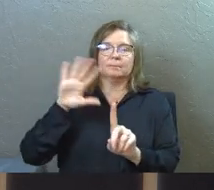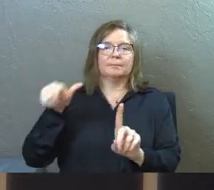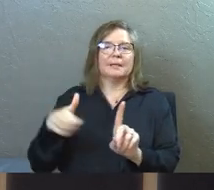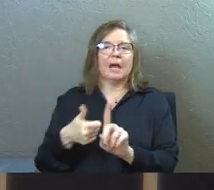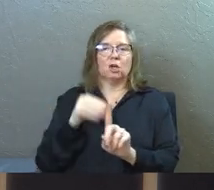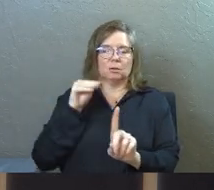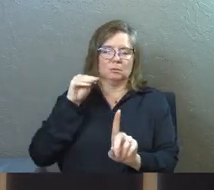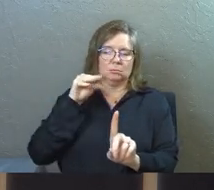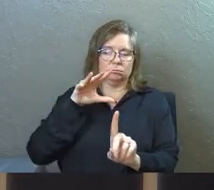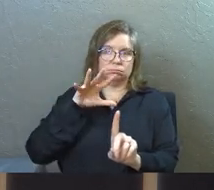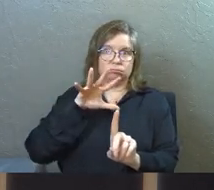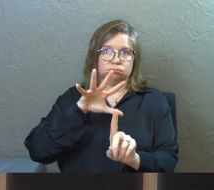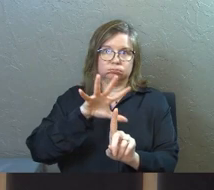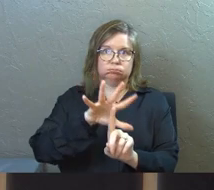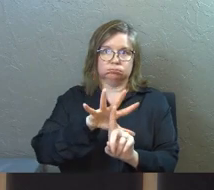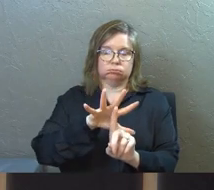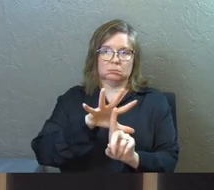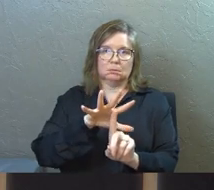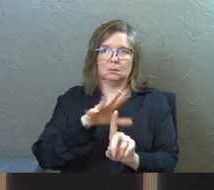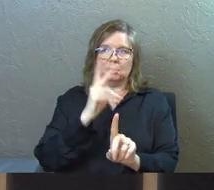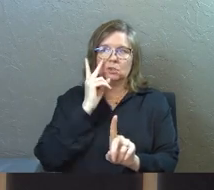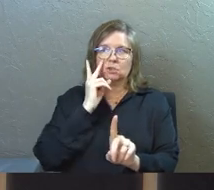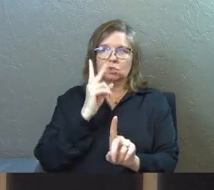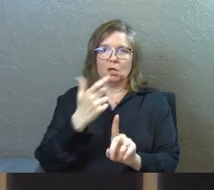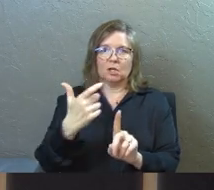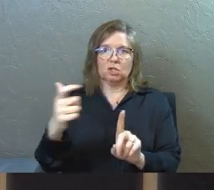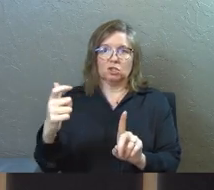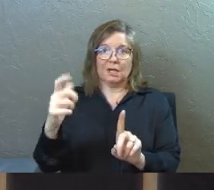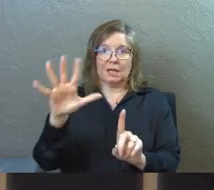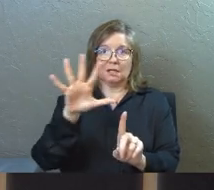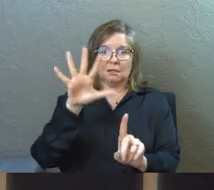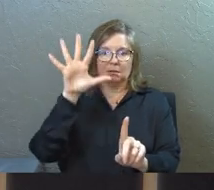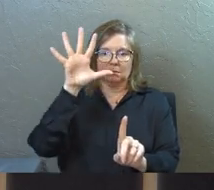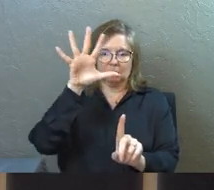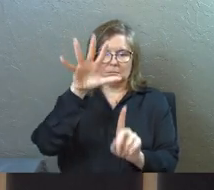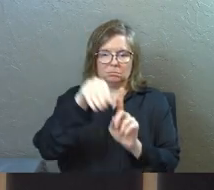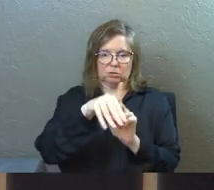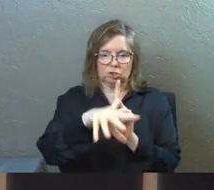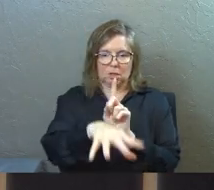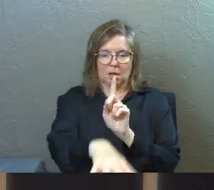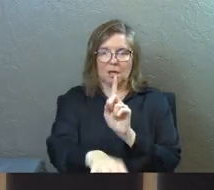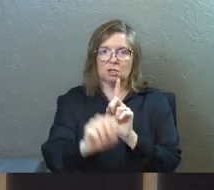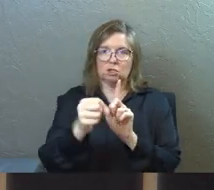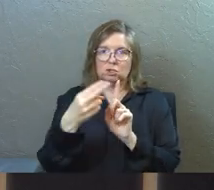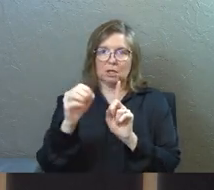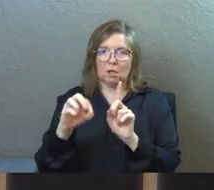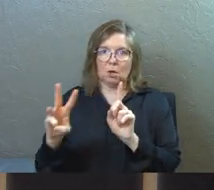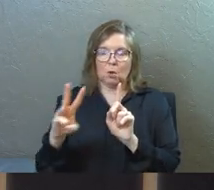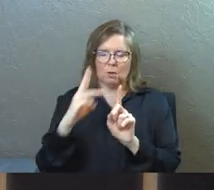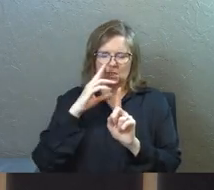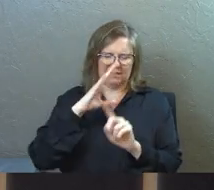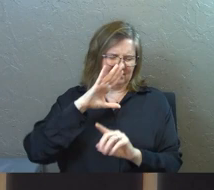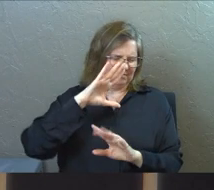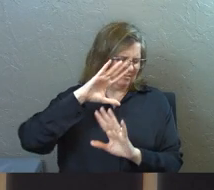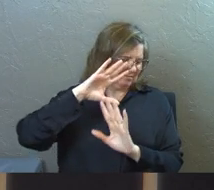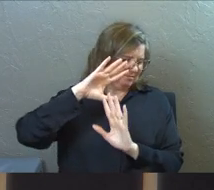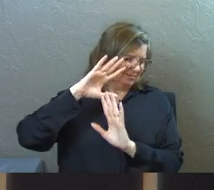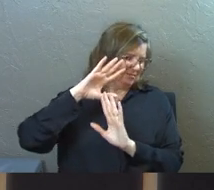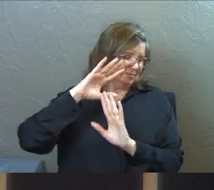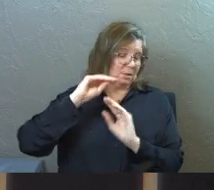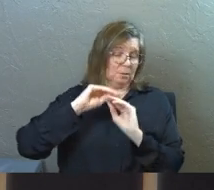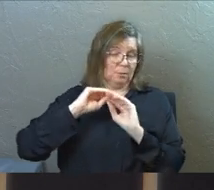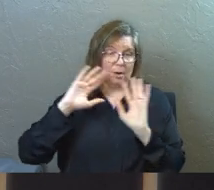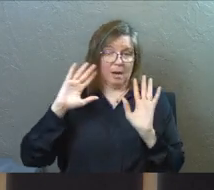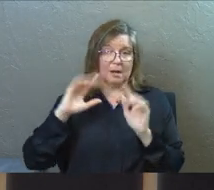her. in front of her, she saw a gigantic shadow cast in front of her from the light. She started to shield her eyes. It was